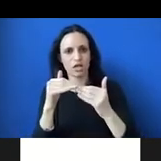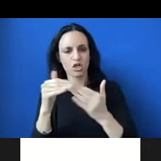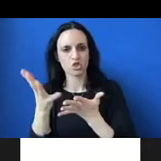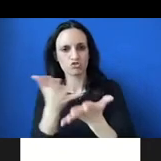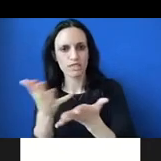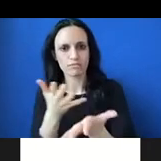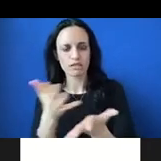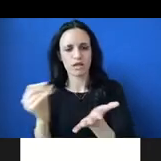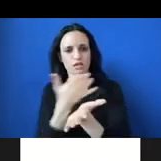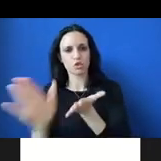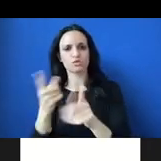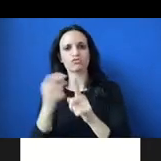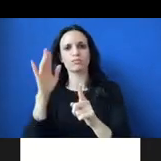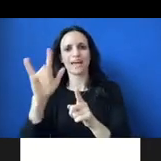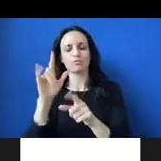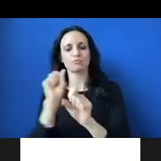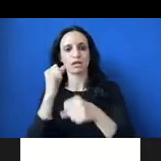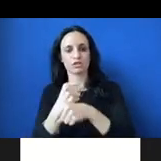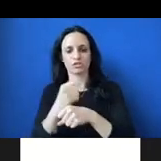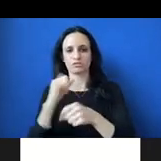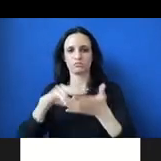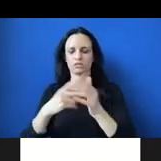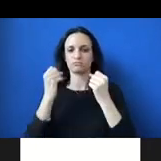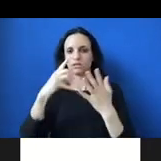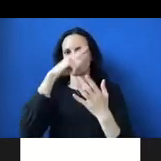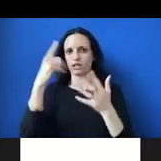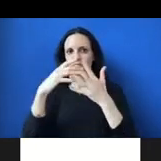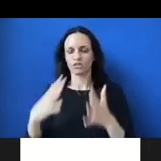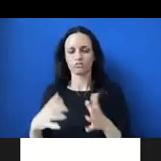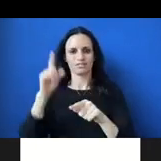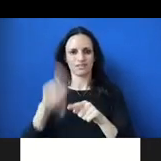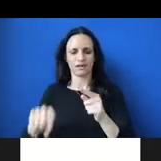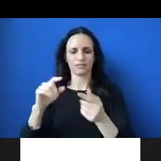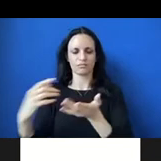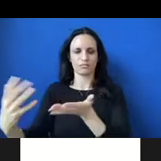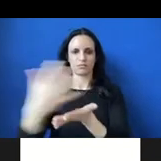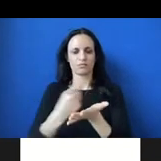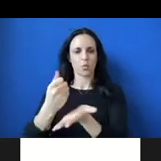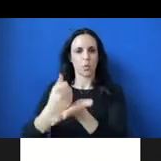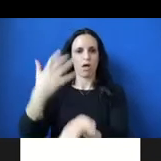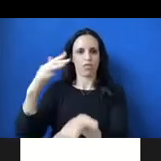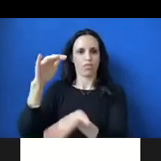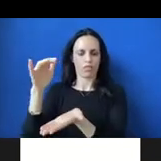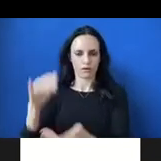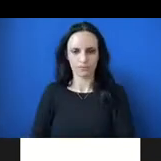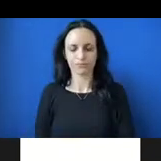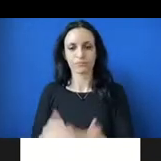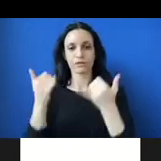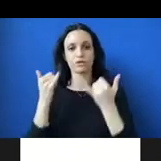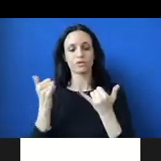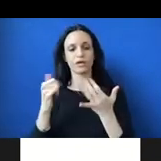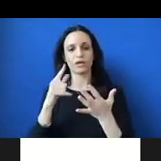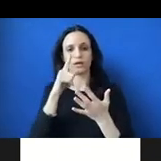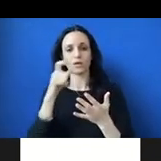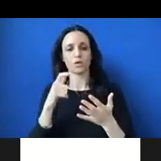production has led to the inability for many black Americans to accumulate wealth. Today white households living near the poverty line